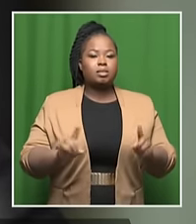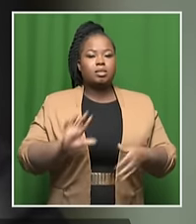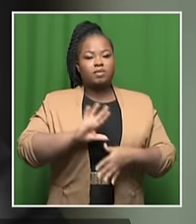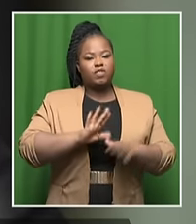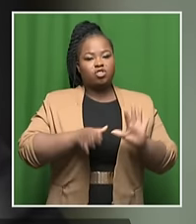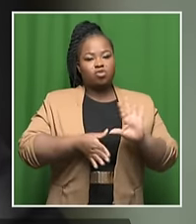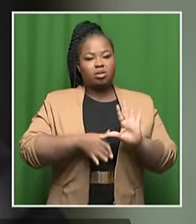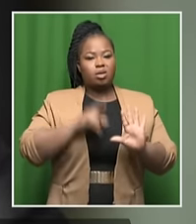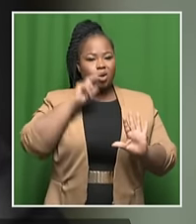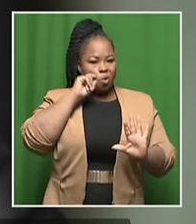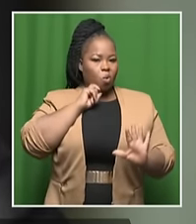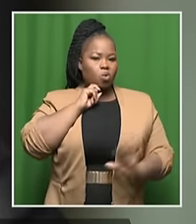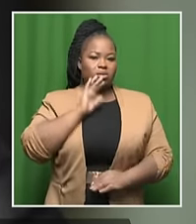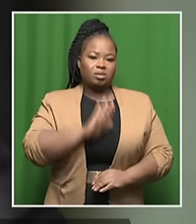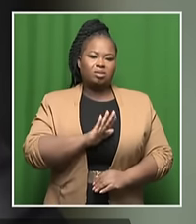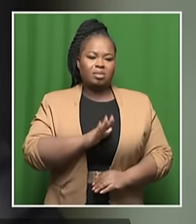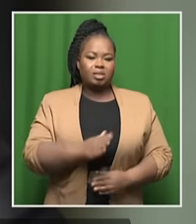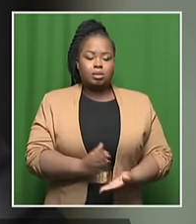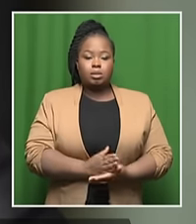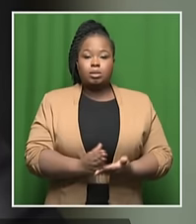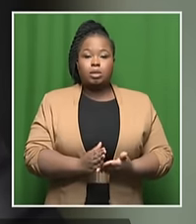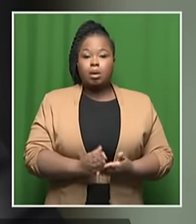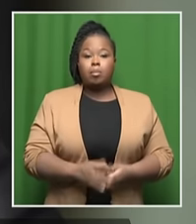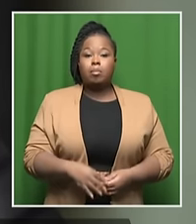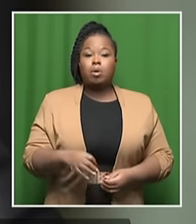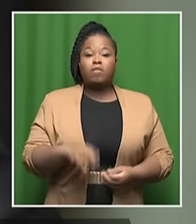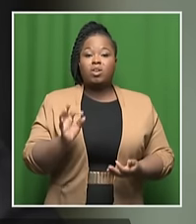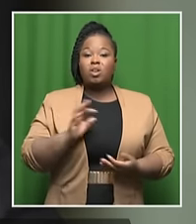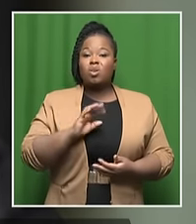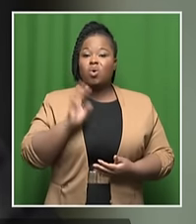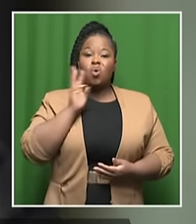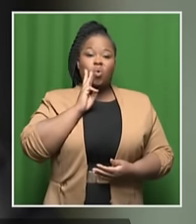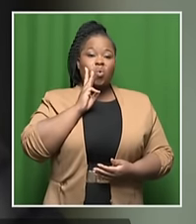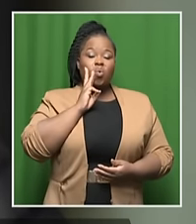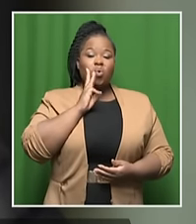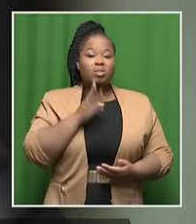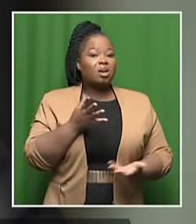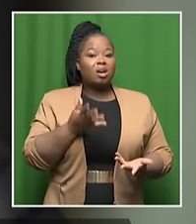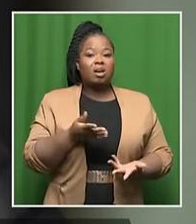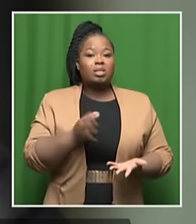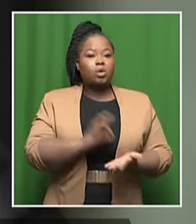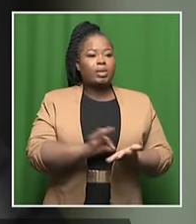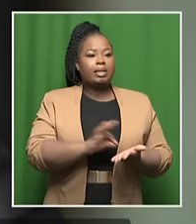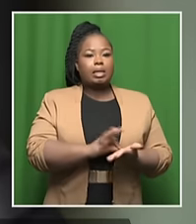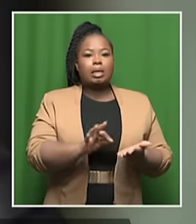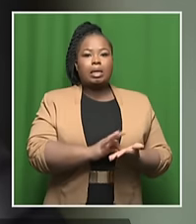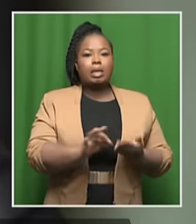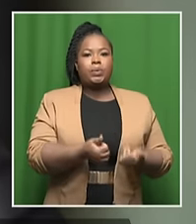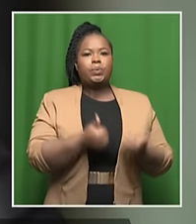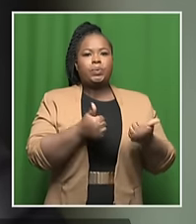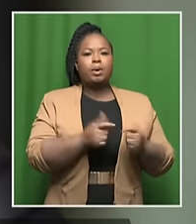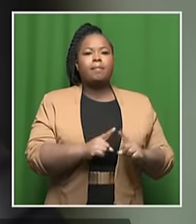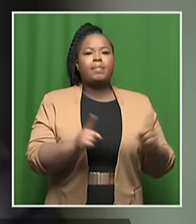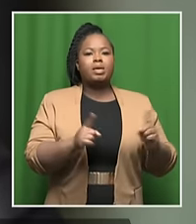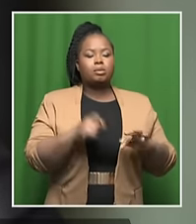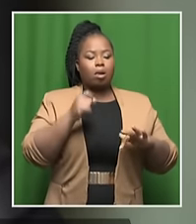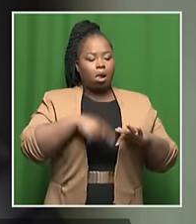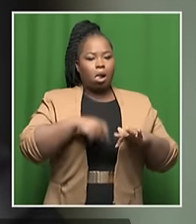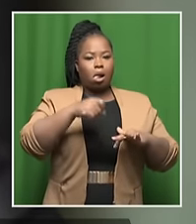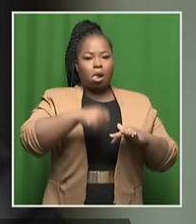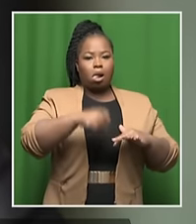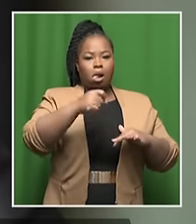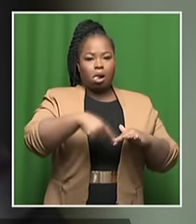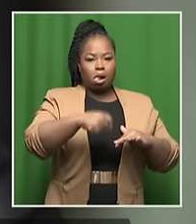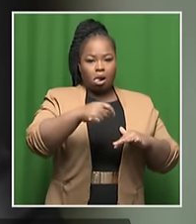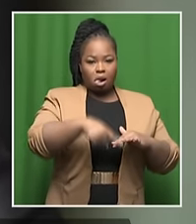where almost half of our treated water is actually just being lost through leaks. And that obviously then affects your revenue.